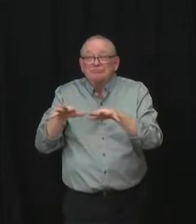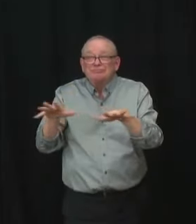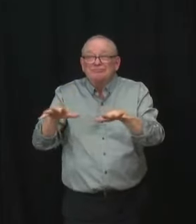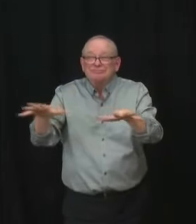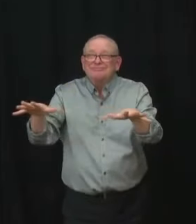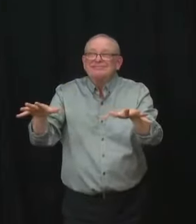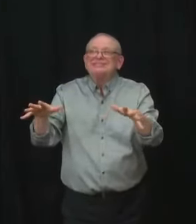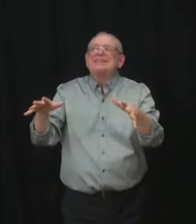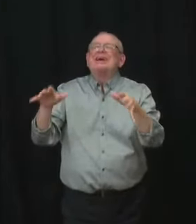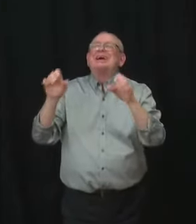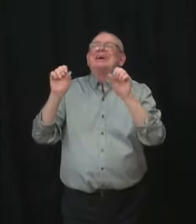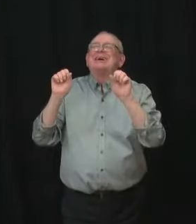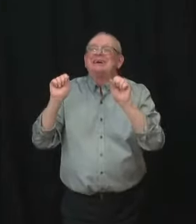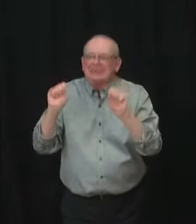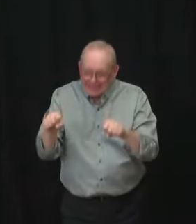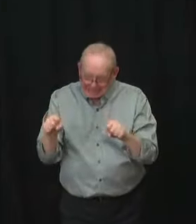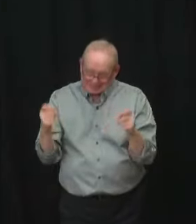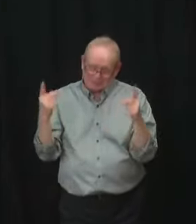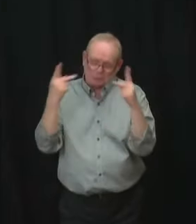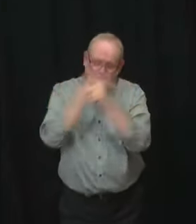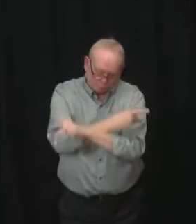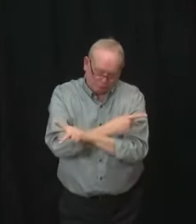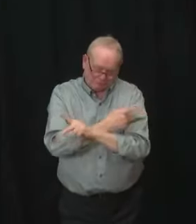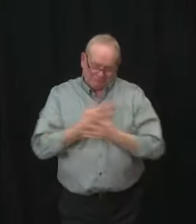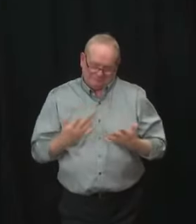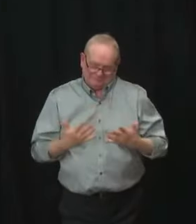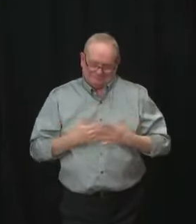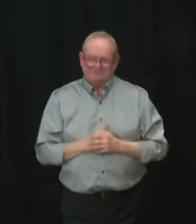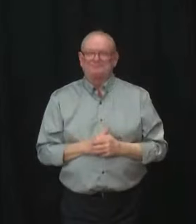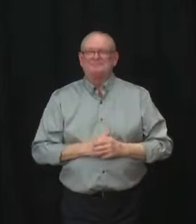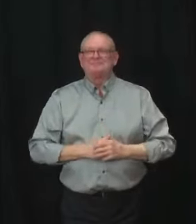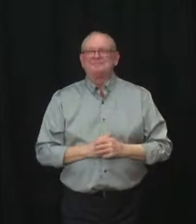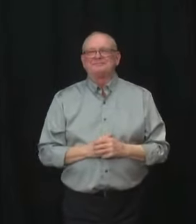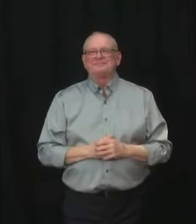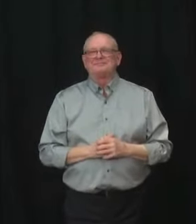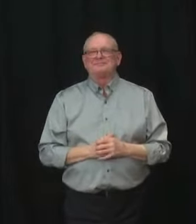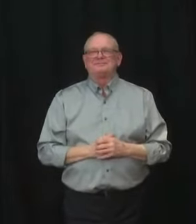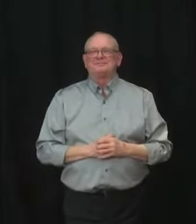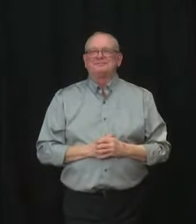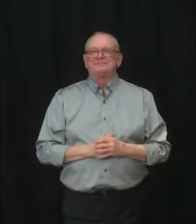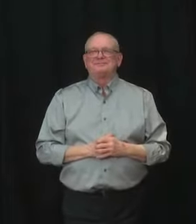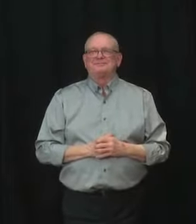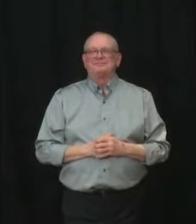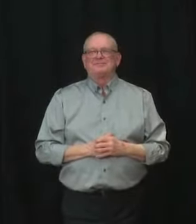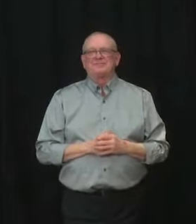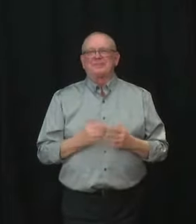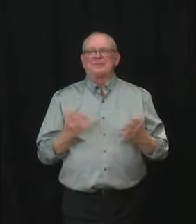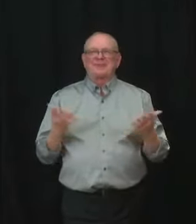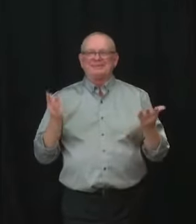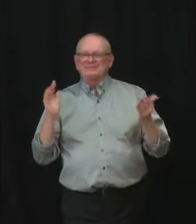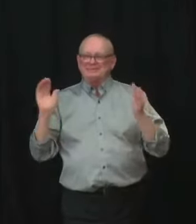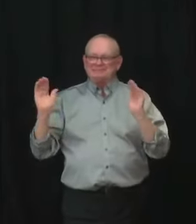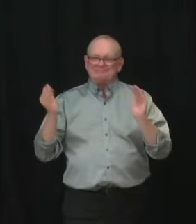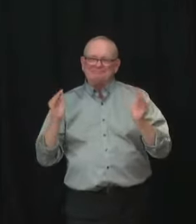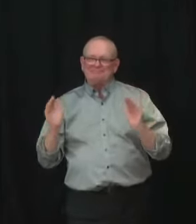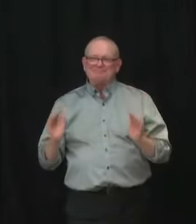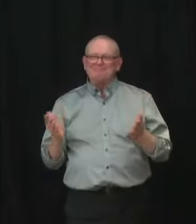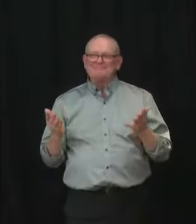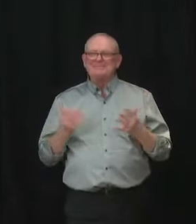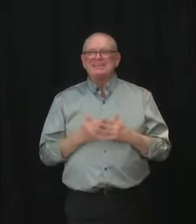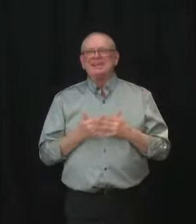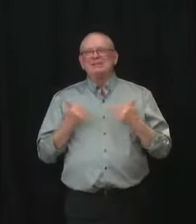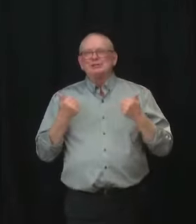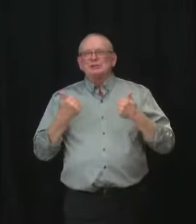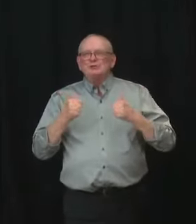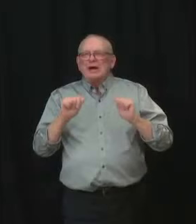that don't cause that same kind of significant severe illness burden. And those are the differences that we're needing to navigate right now. Thank you,